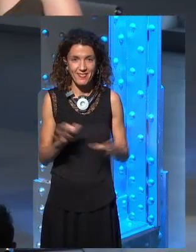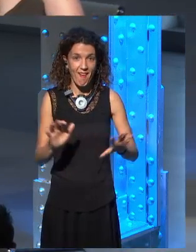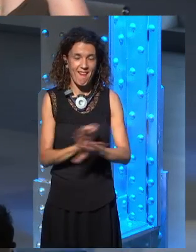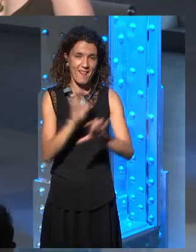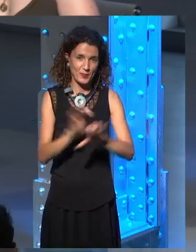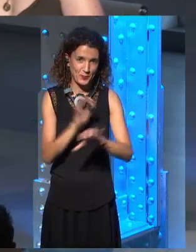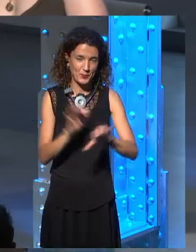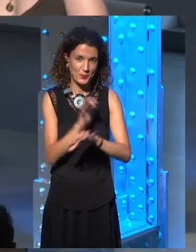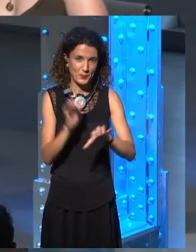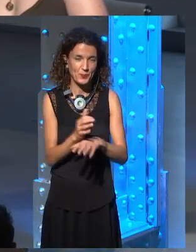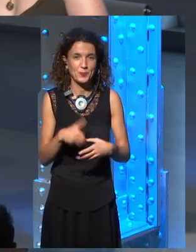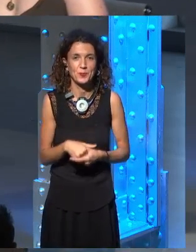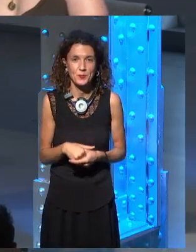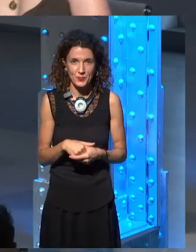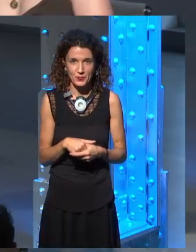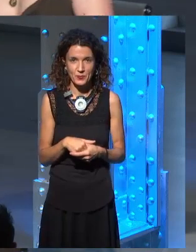No. No.